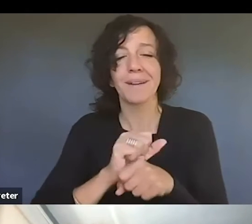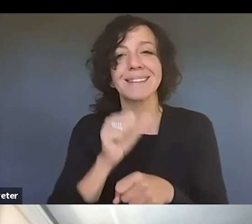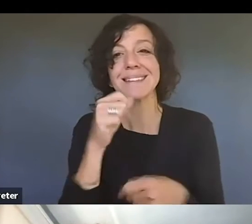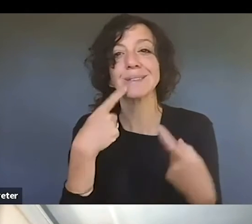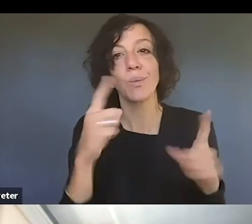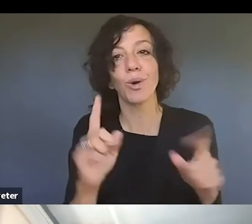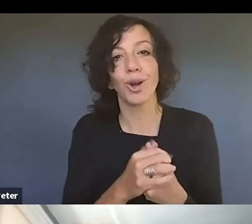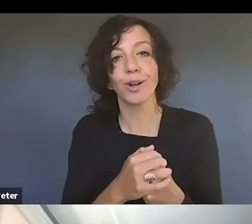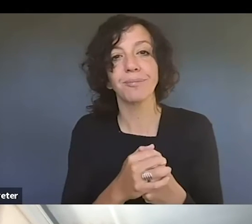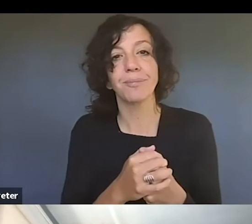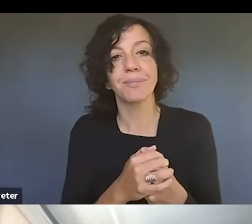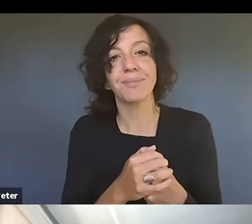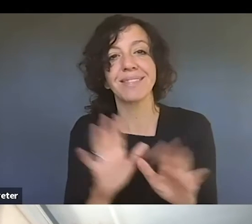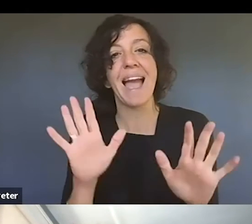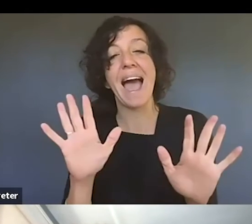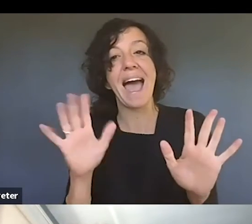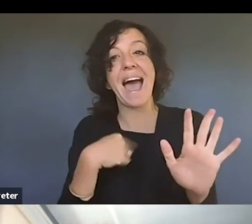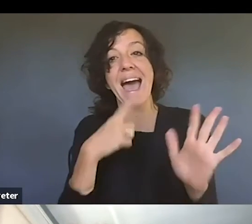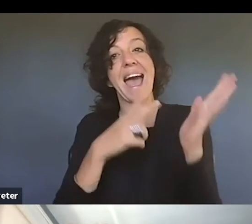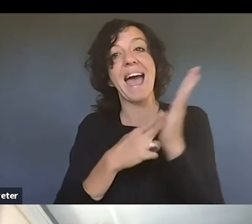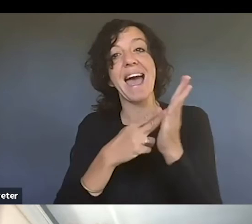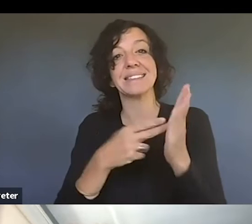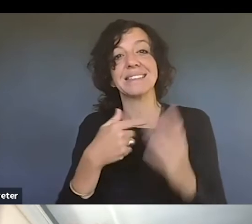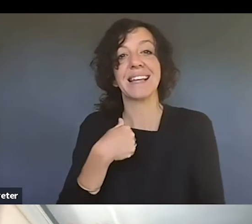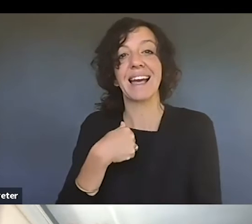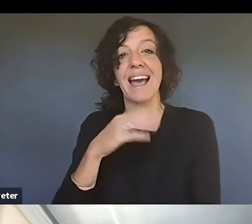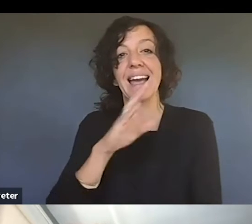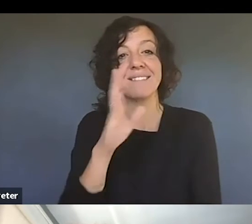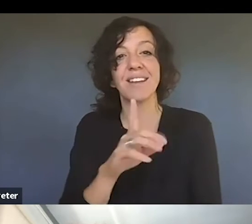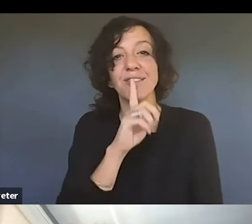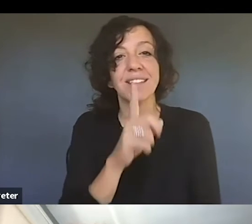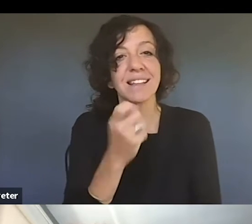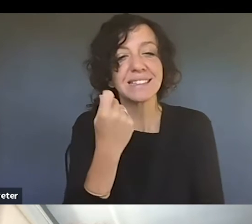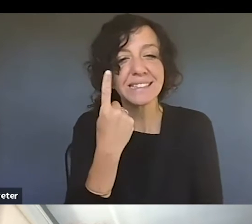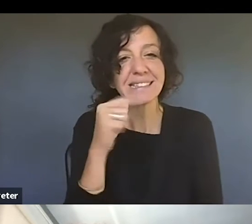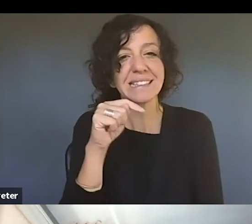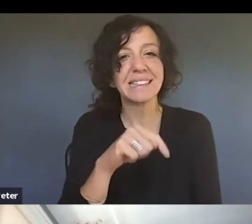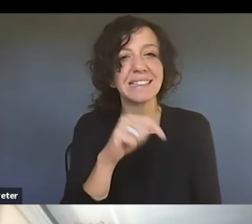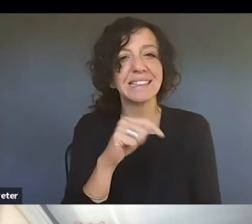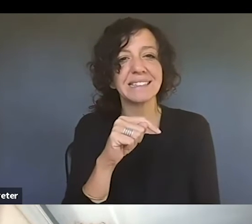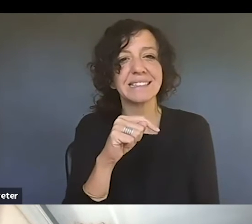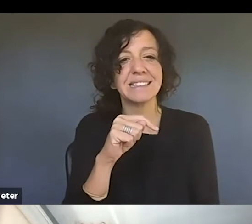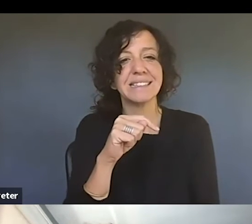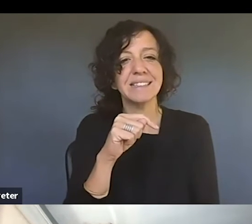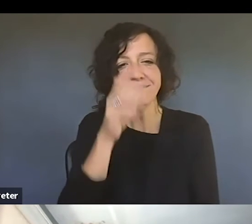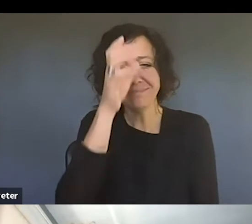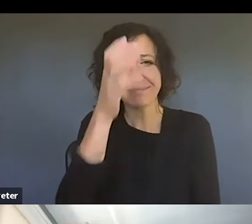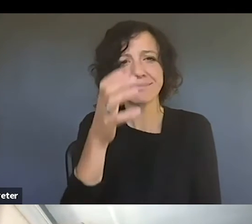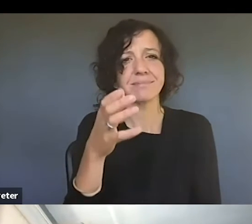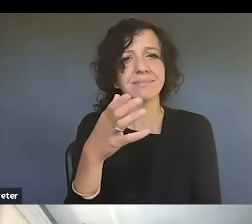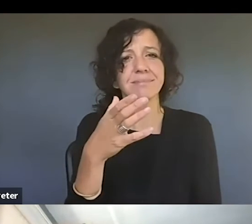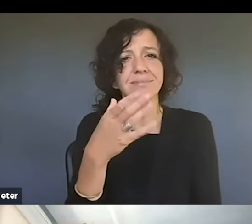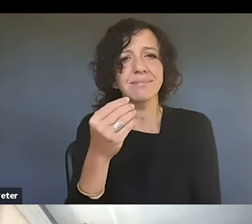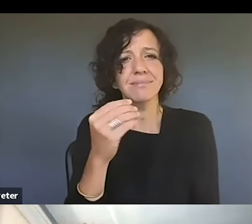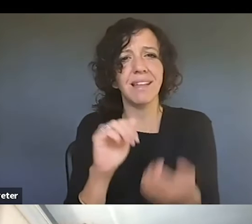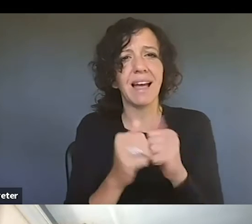evidence-based. You know, I, I, honestly have not ever really, fully understood the, the, um, purpose of